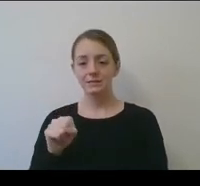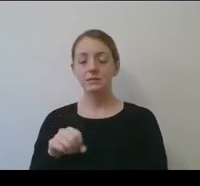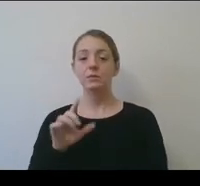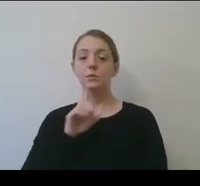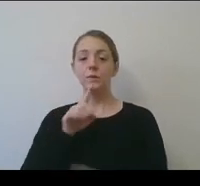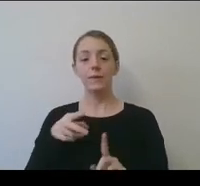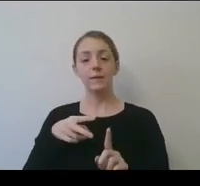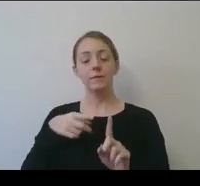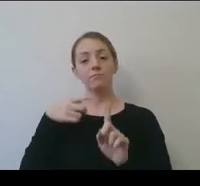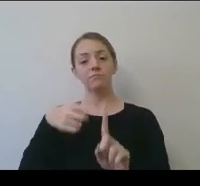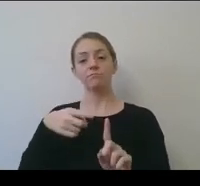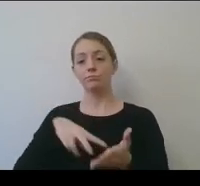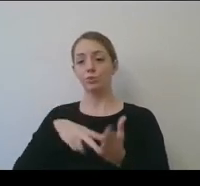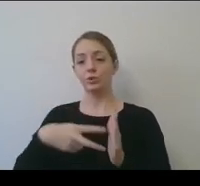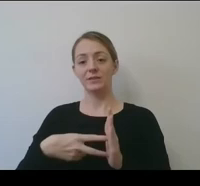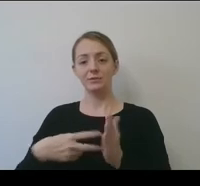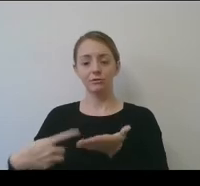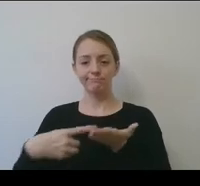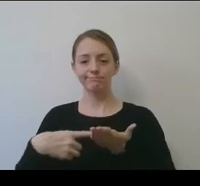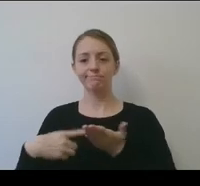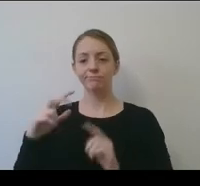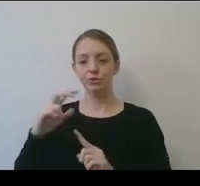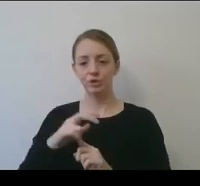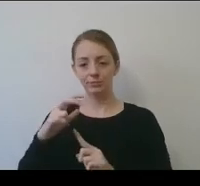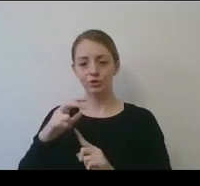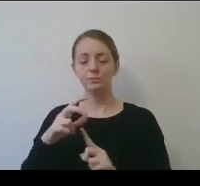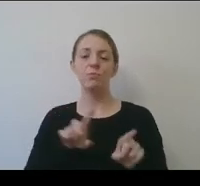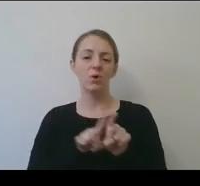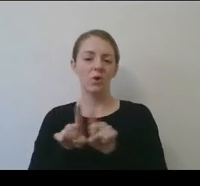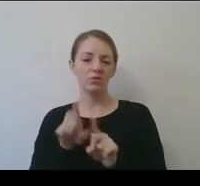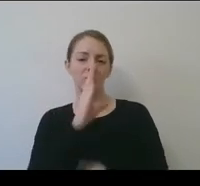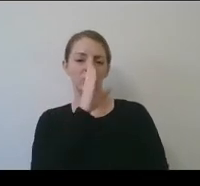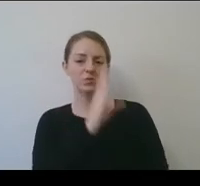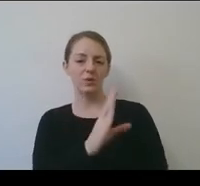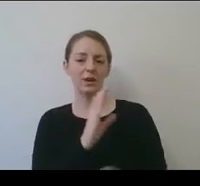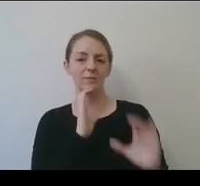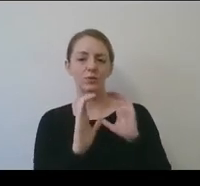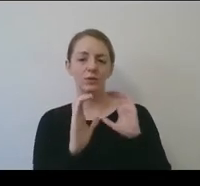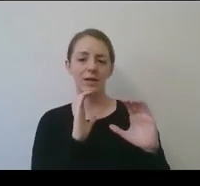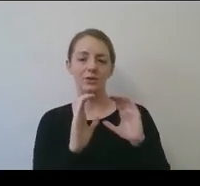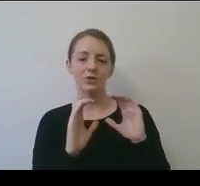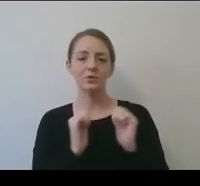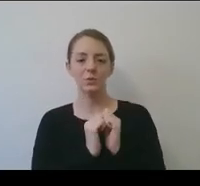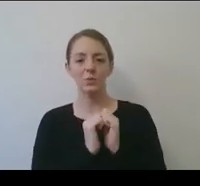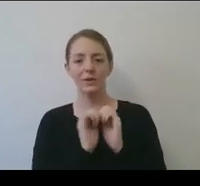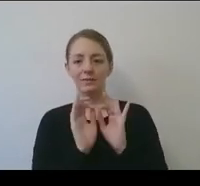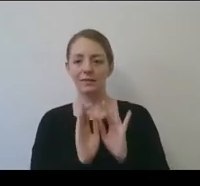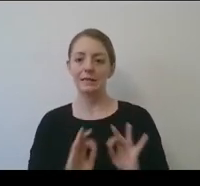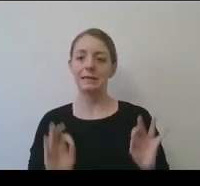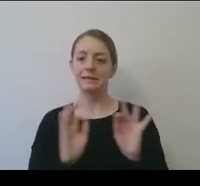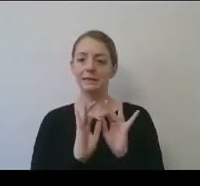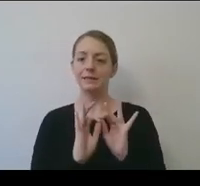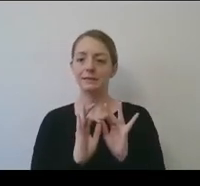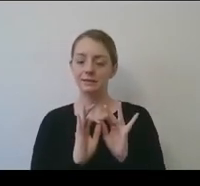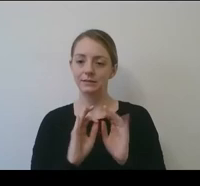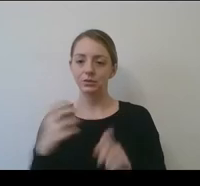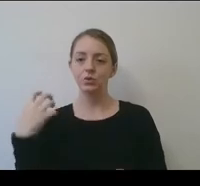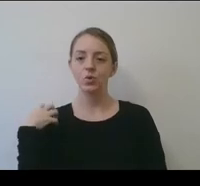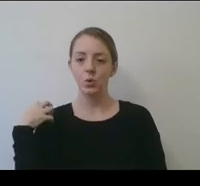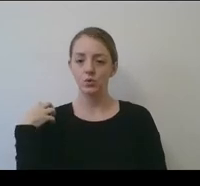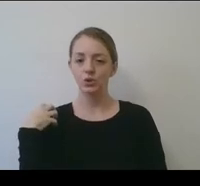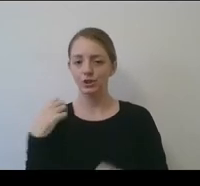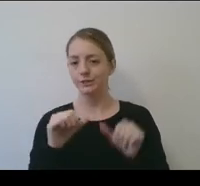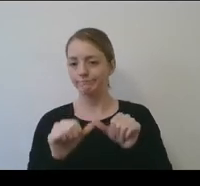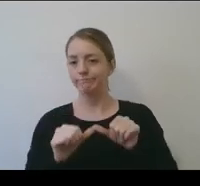talk about the championship, but there's also direct communication with key coaches that continues to occur as